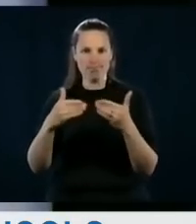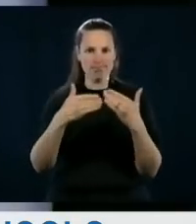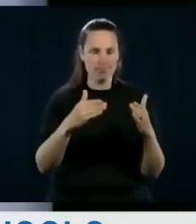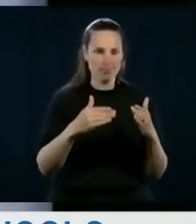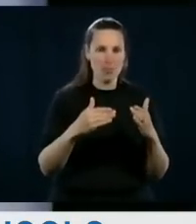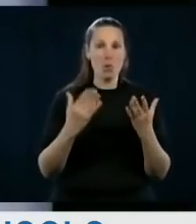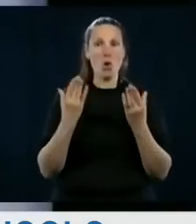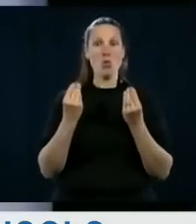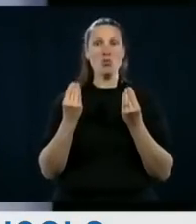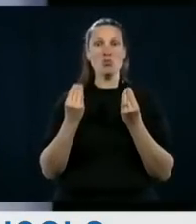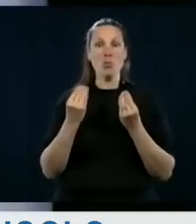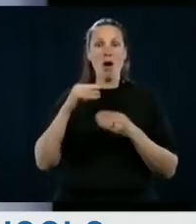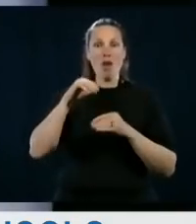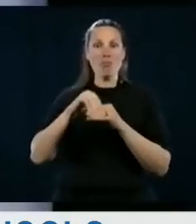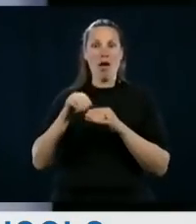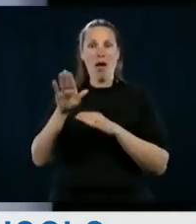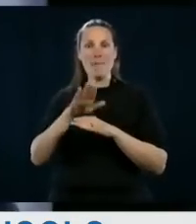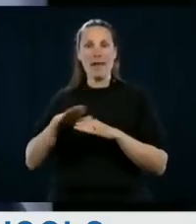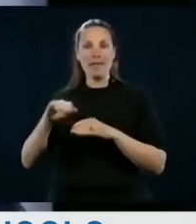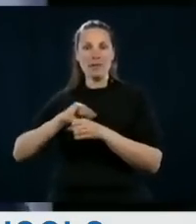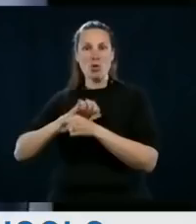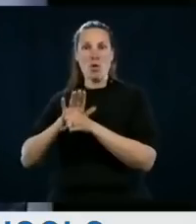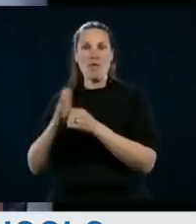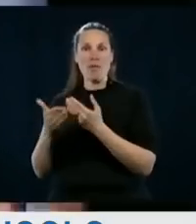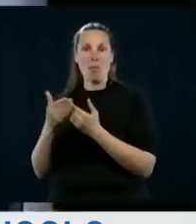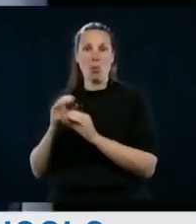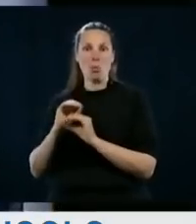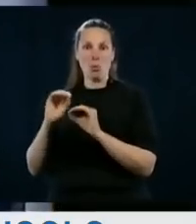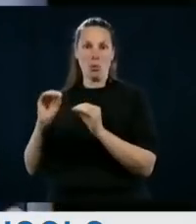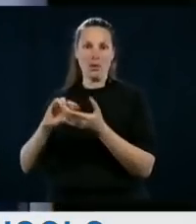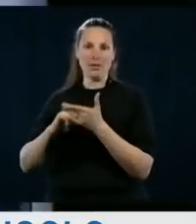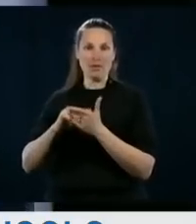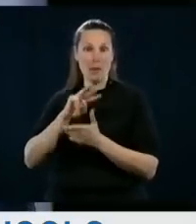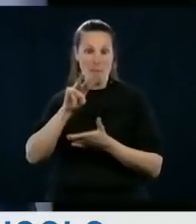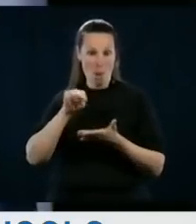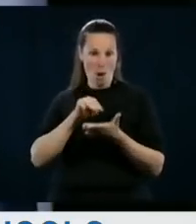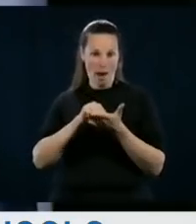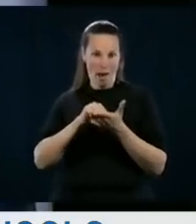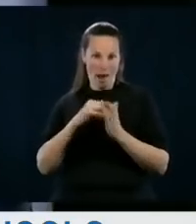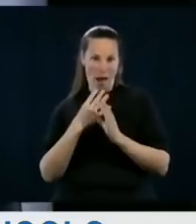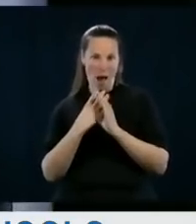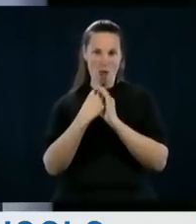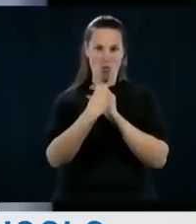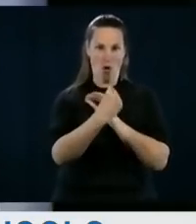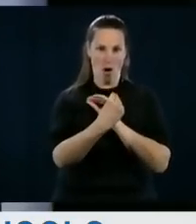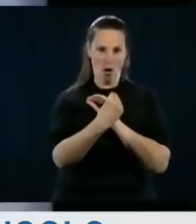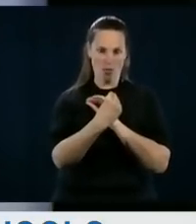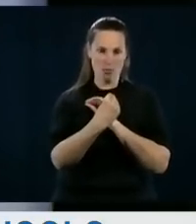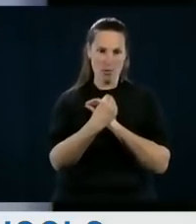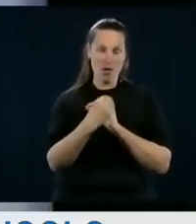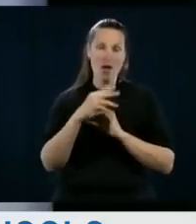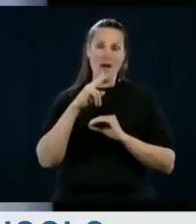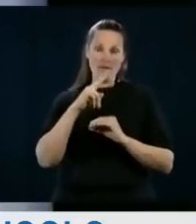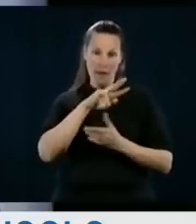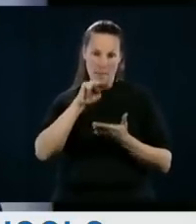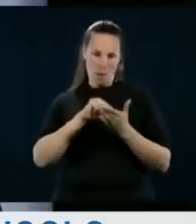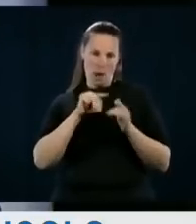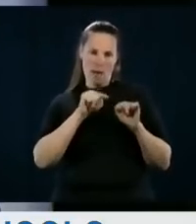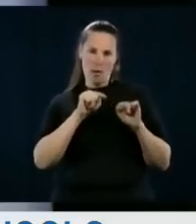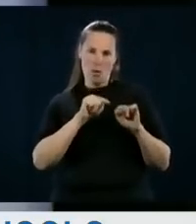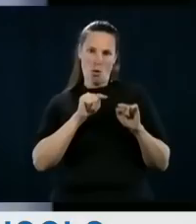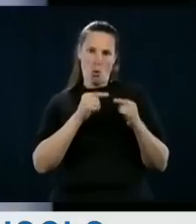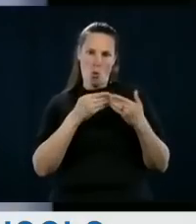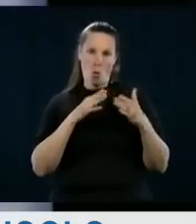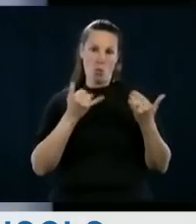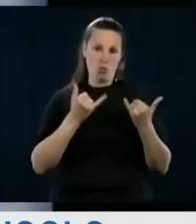establishments within what we call the cold zones, which means outside of the CMM, that being the